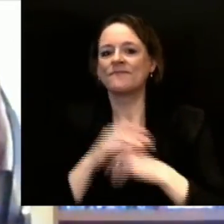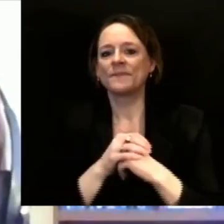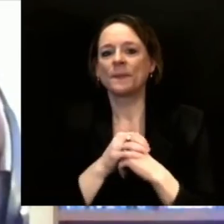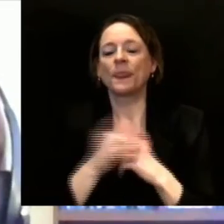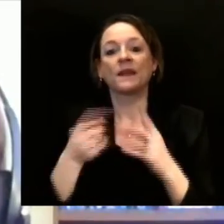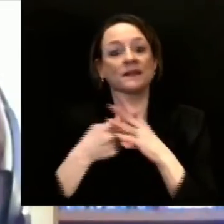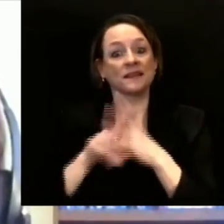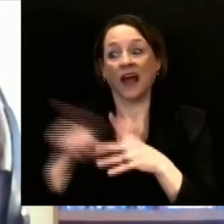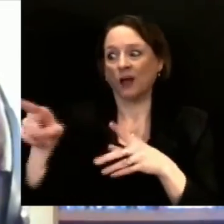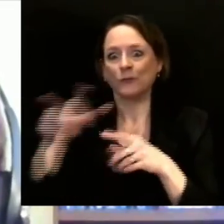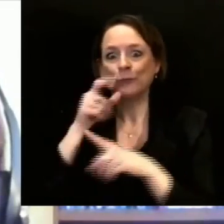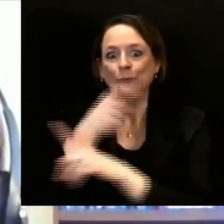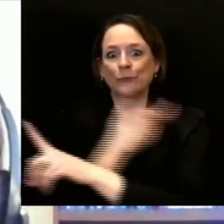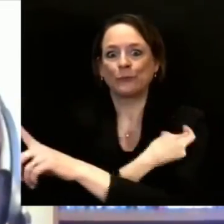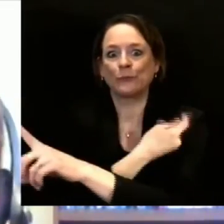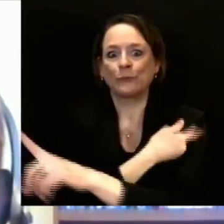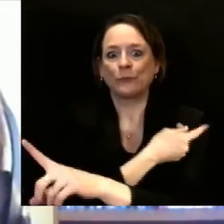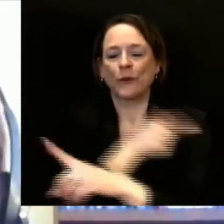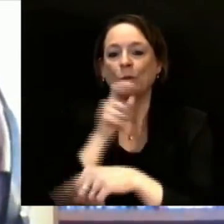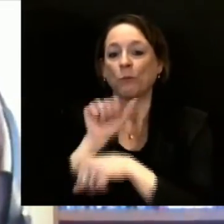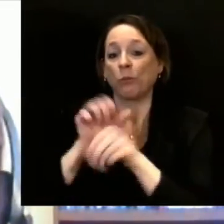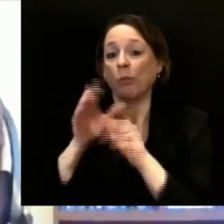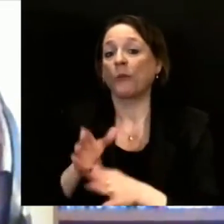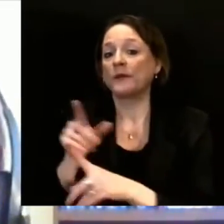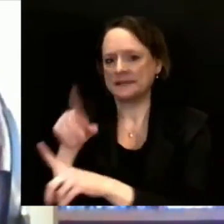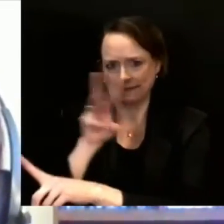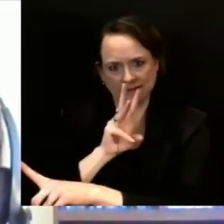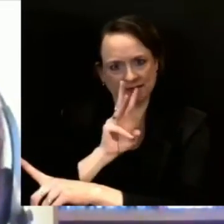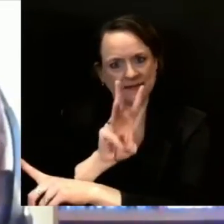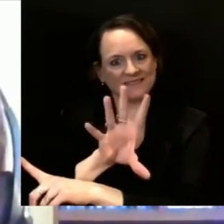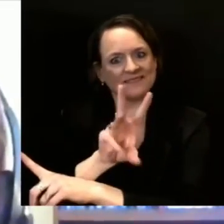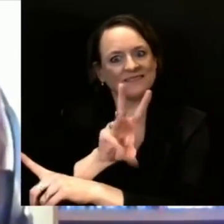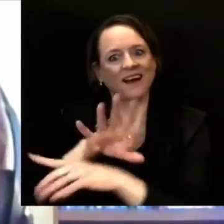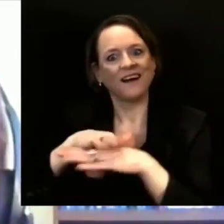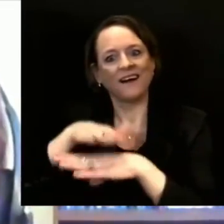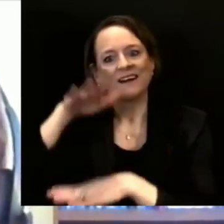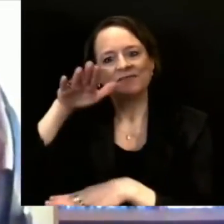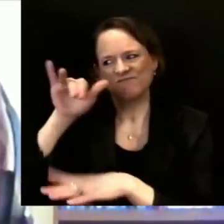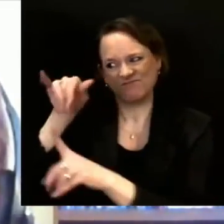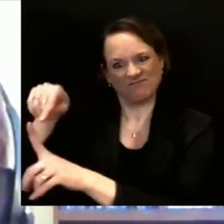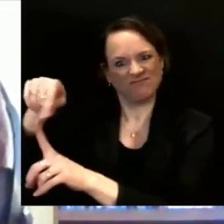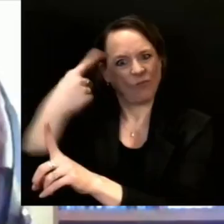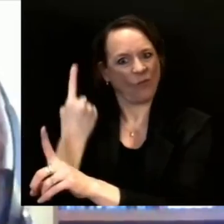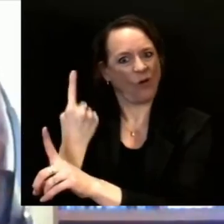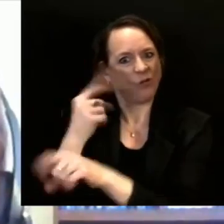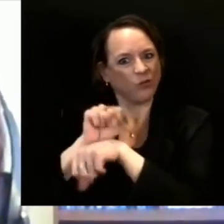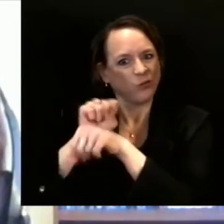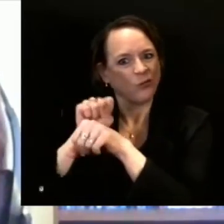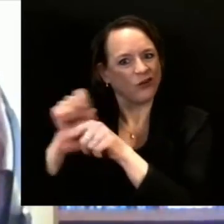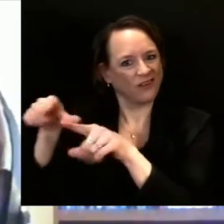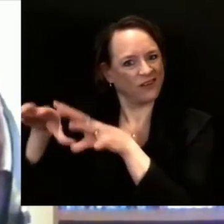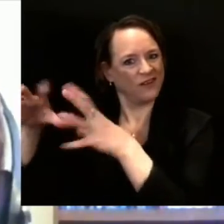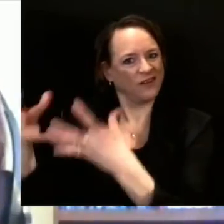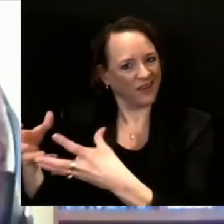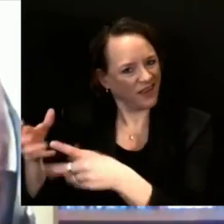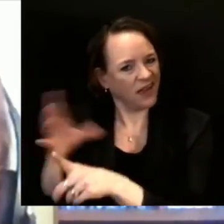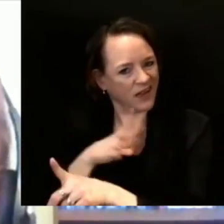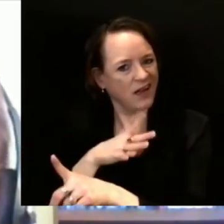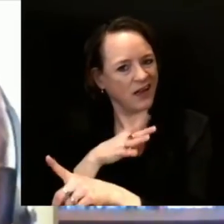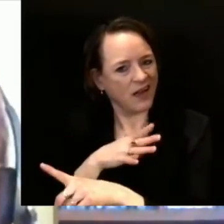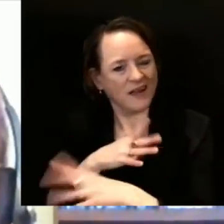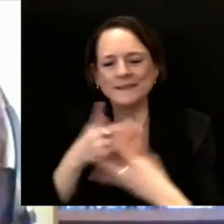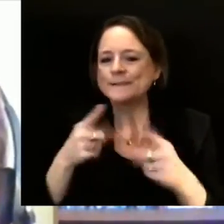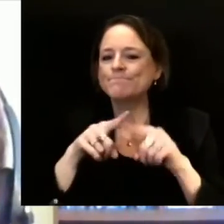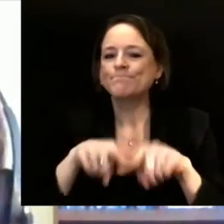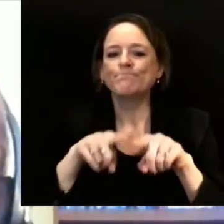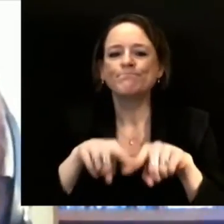there's, as we've said, there's not one avenue that's the right avenue for each entity. There are many avenues